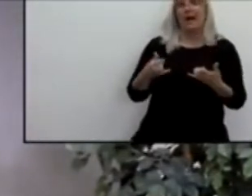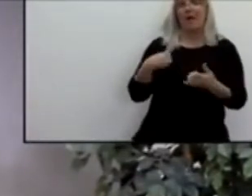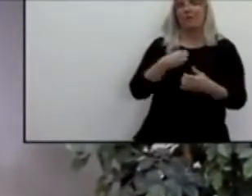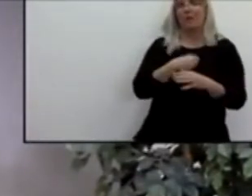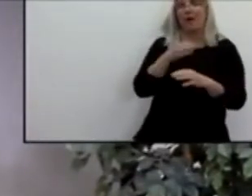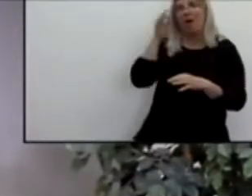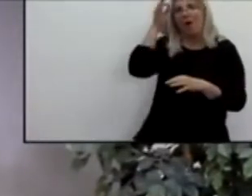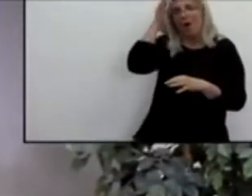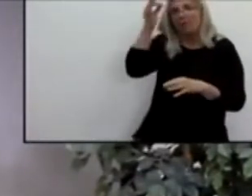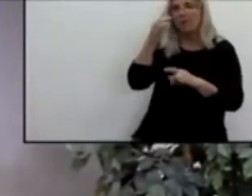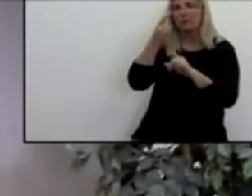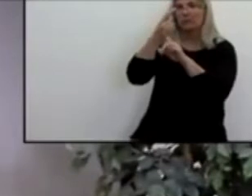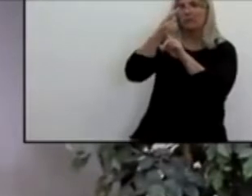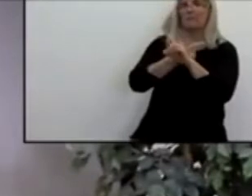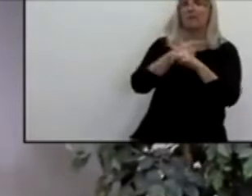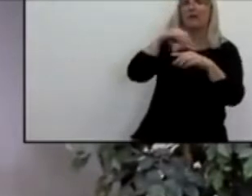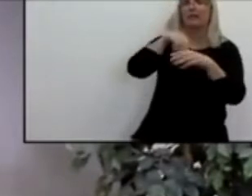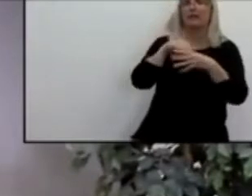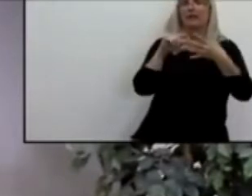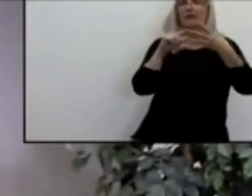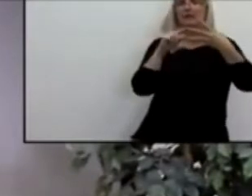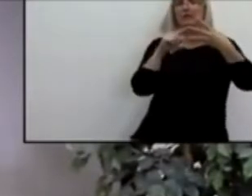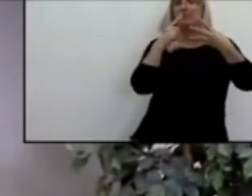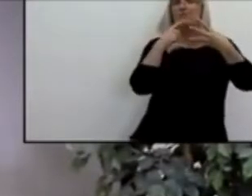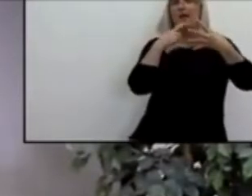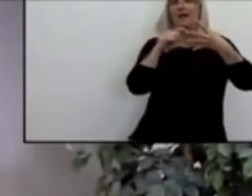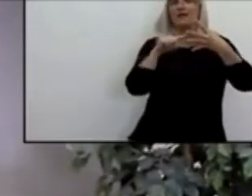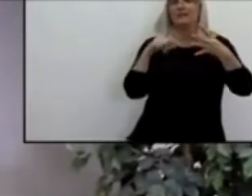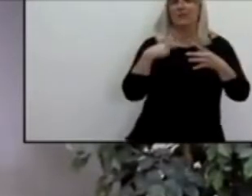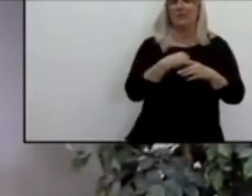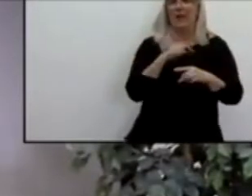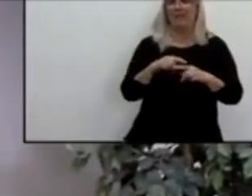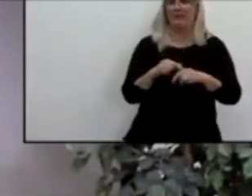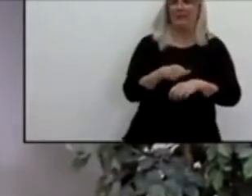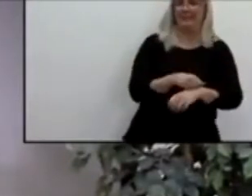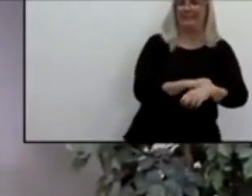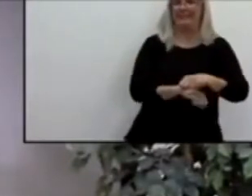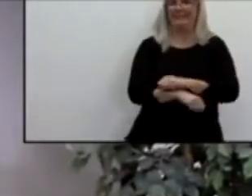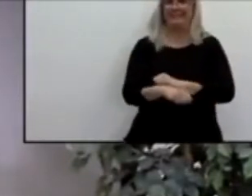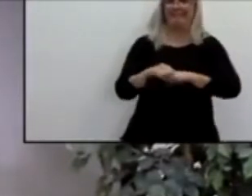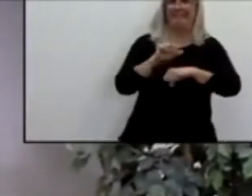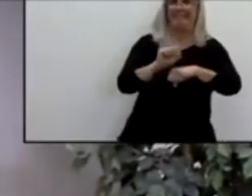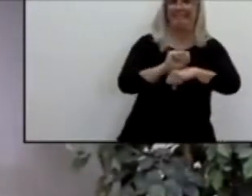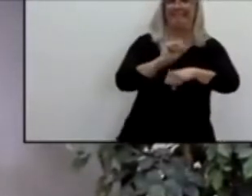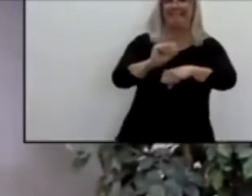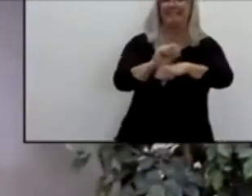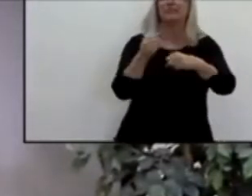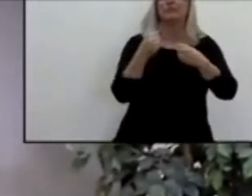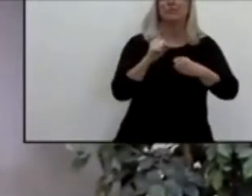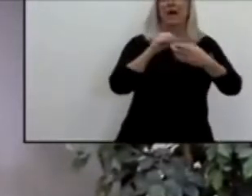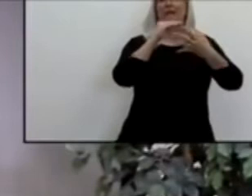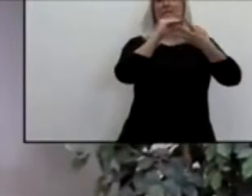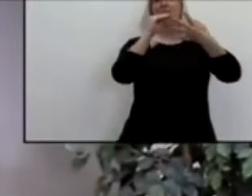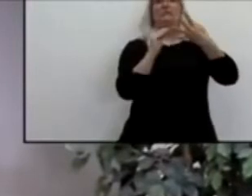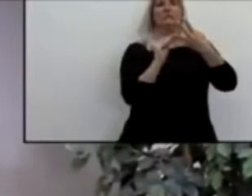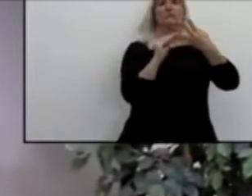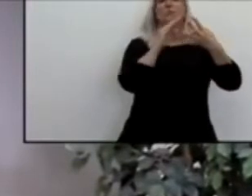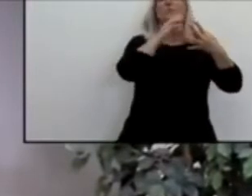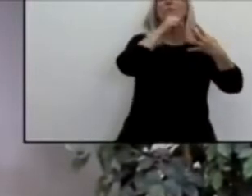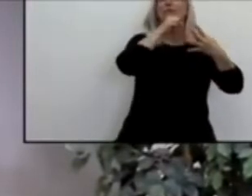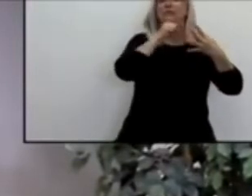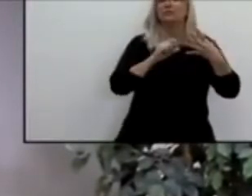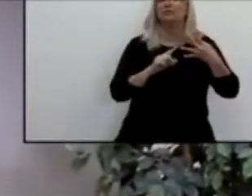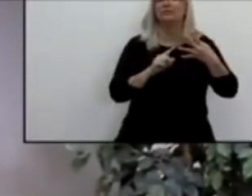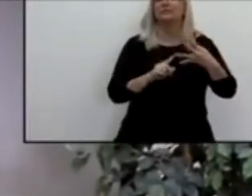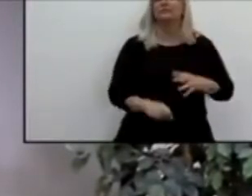for at least two weeks before we could squarely be there. So let's talk about San Francisco because a lot of people are saying, you know, so San Francisco moved